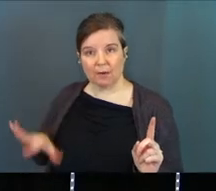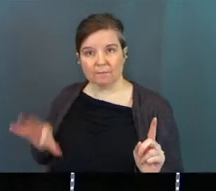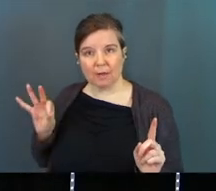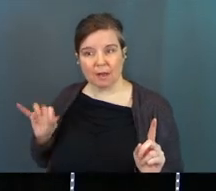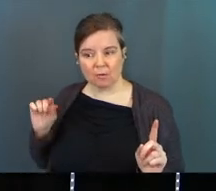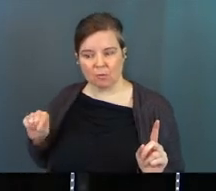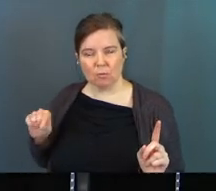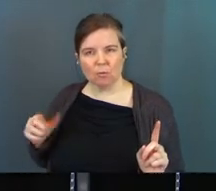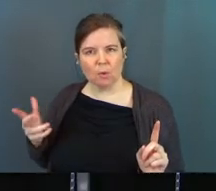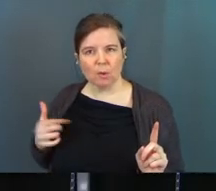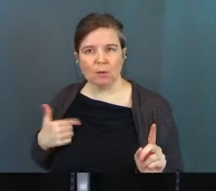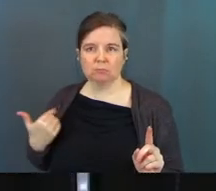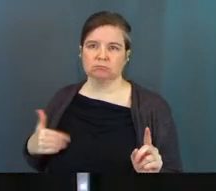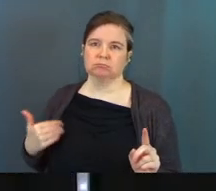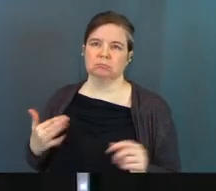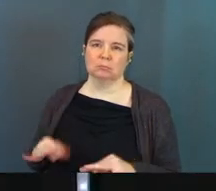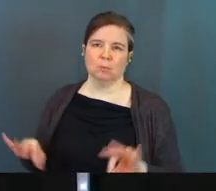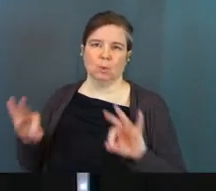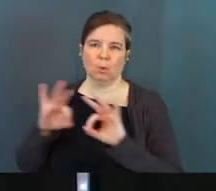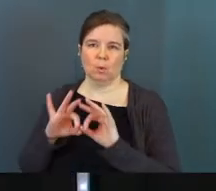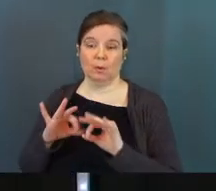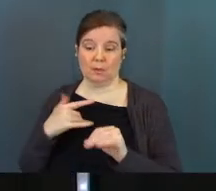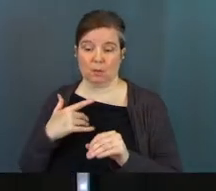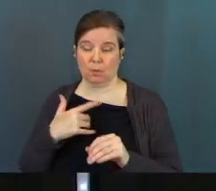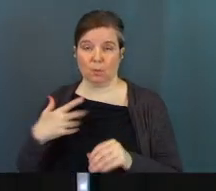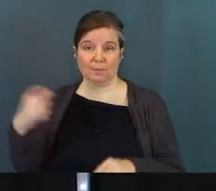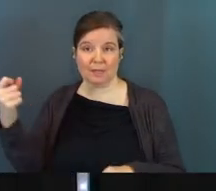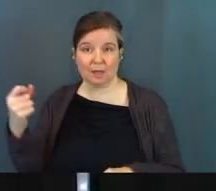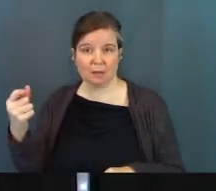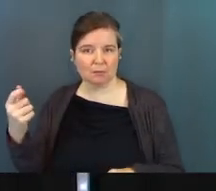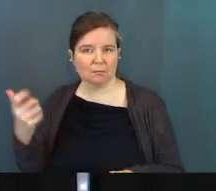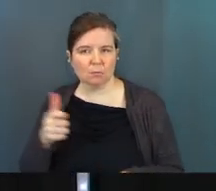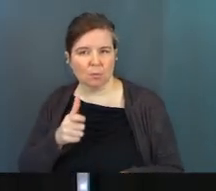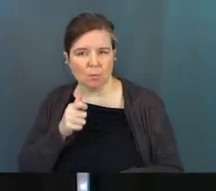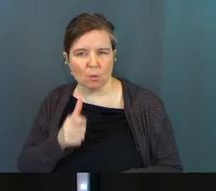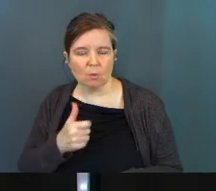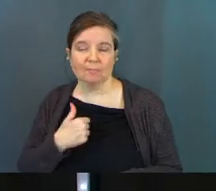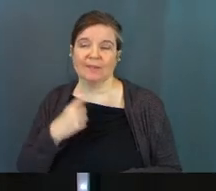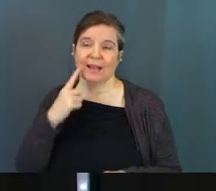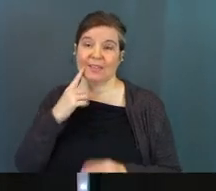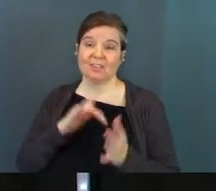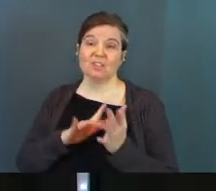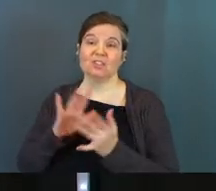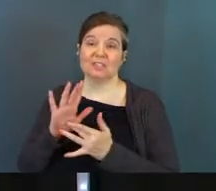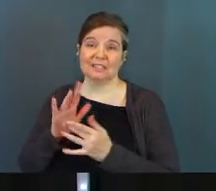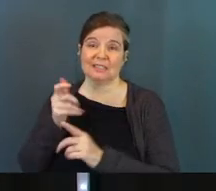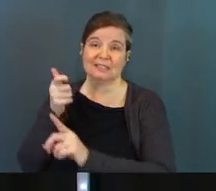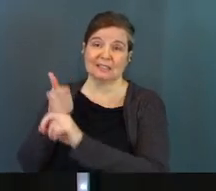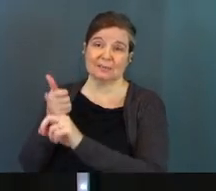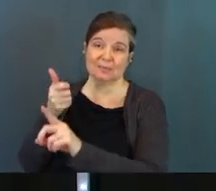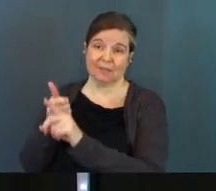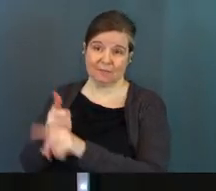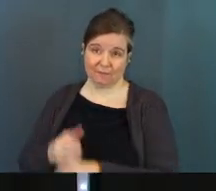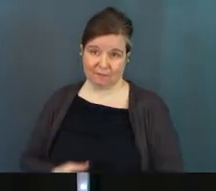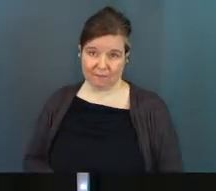discovered that is so important that won't be taken away from her? I believe it's Jesus himself.